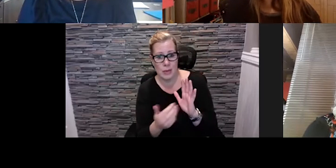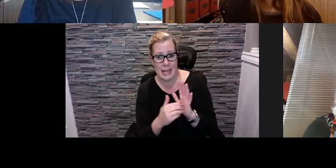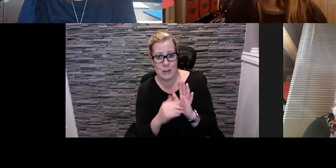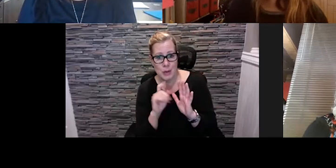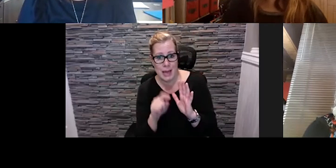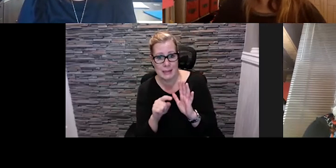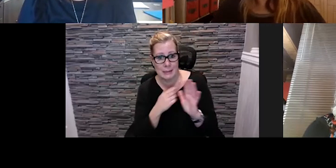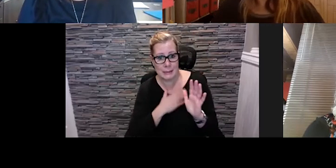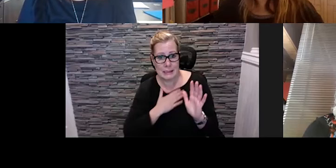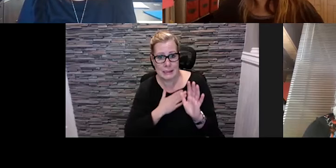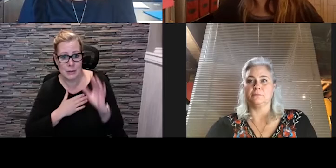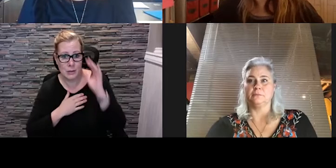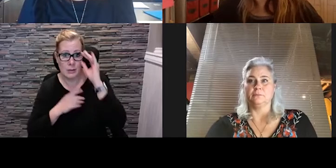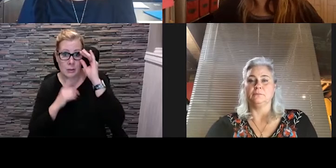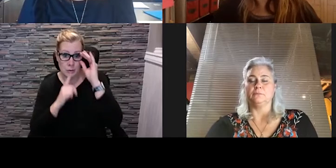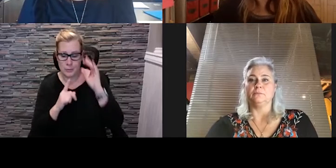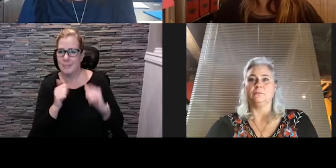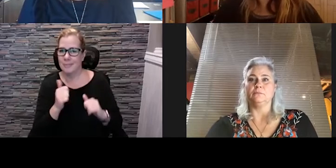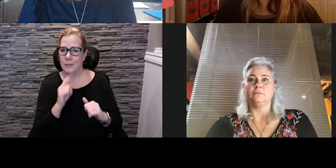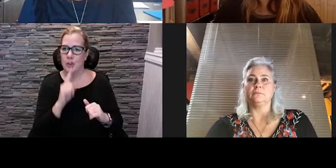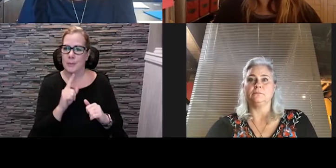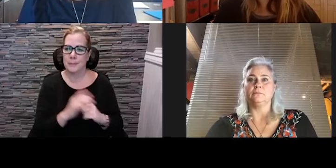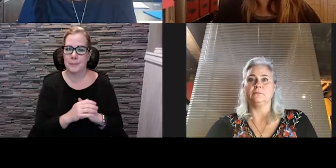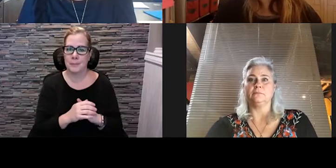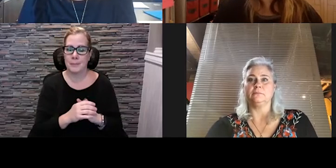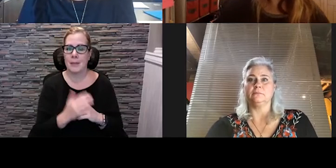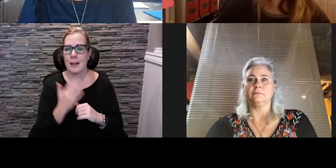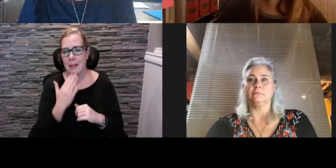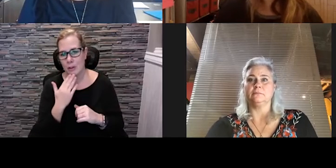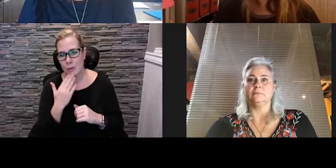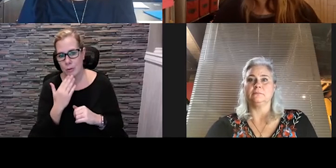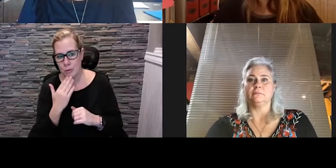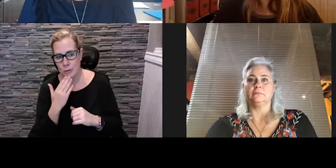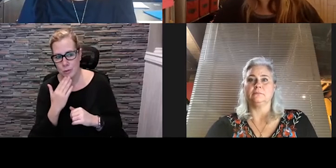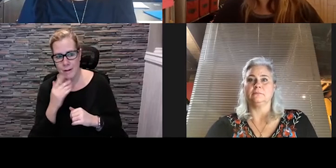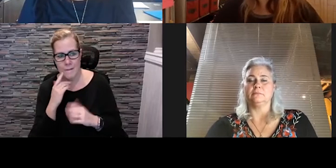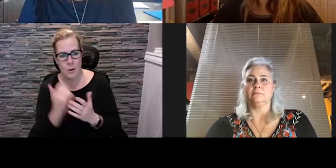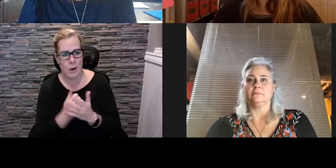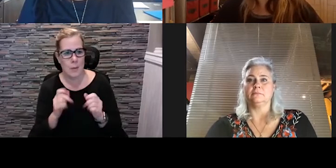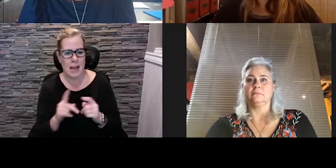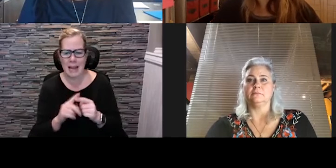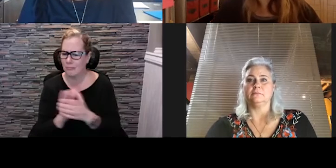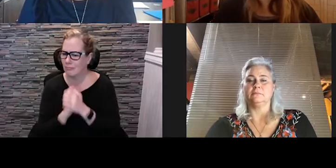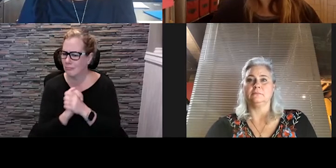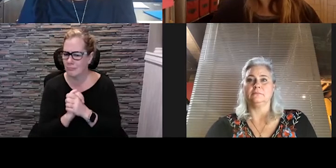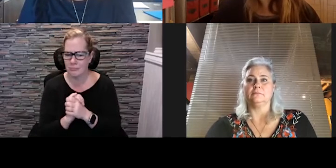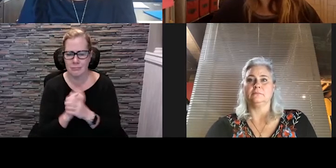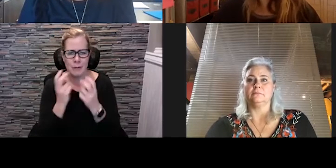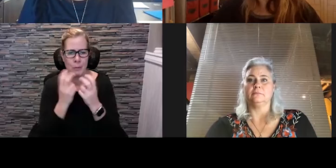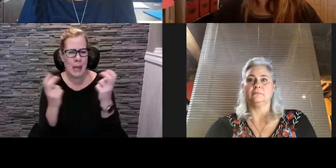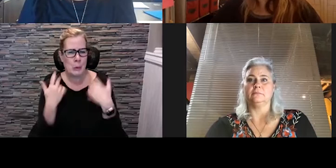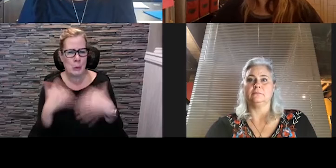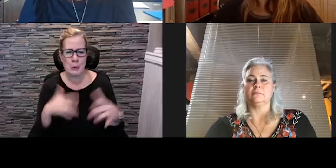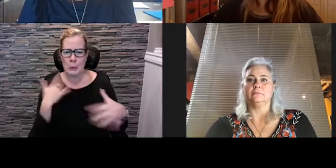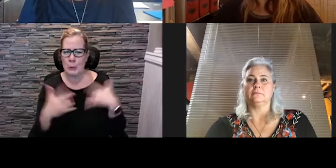question if you're if you're sure sure sure thank you thank you very much for the opportunity and congratulations for the panel it's really really